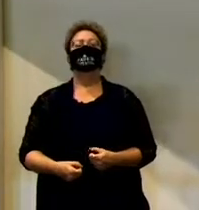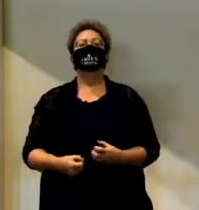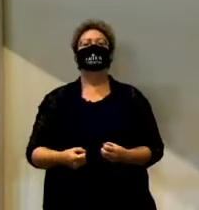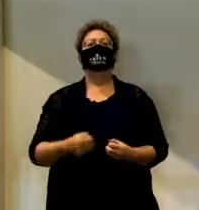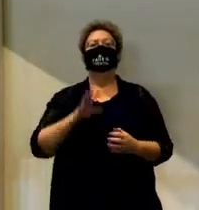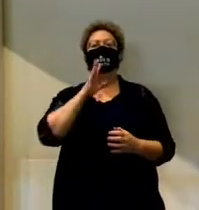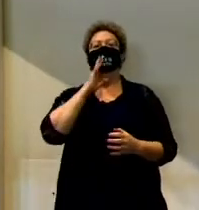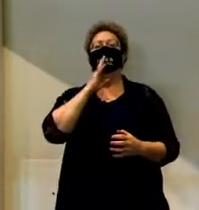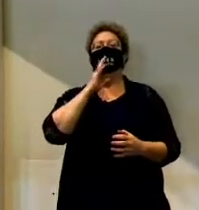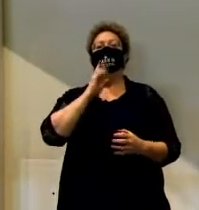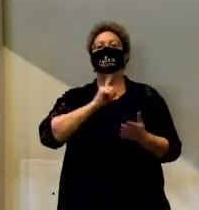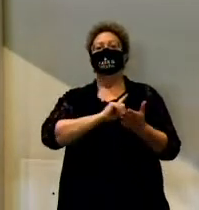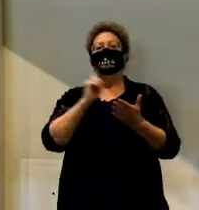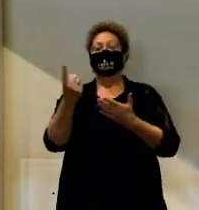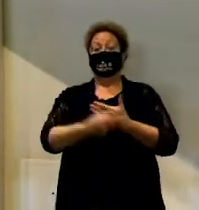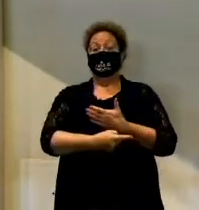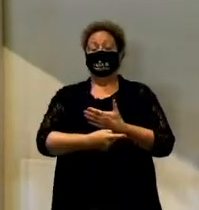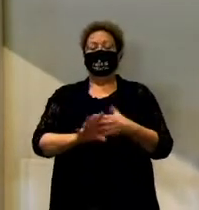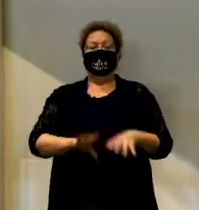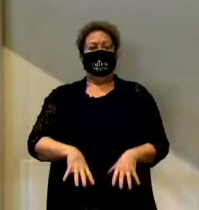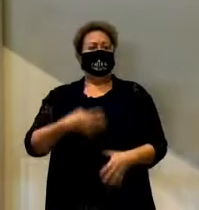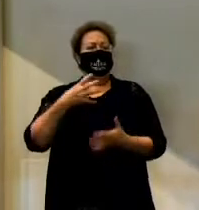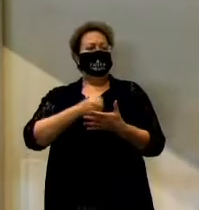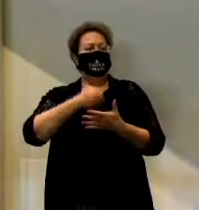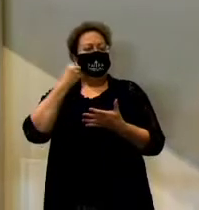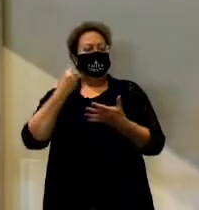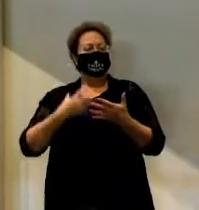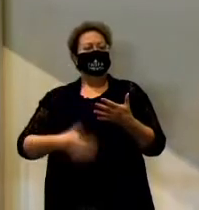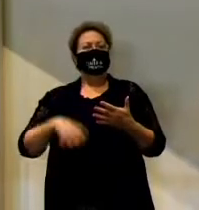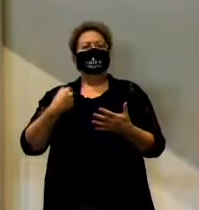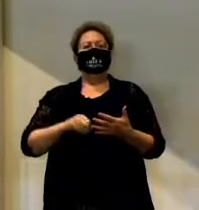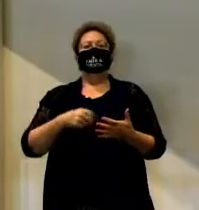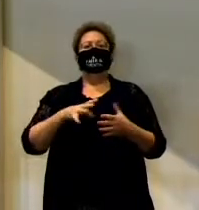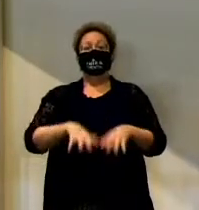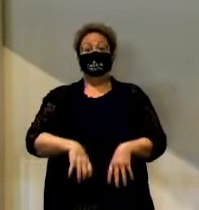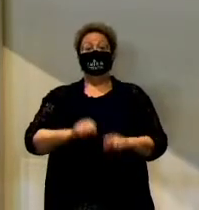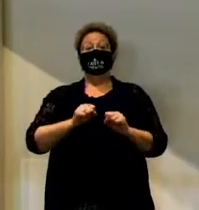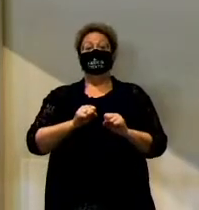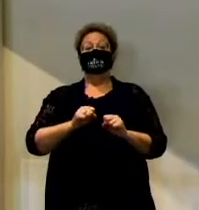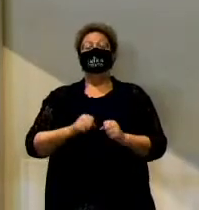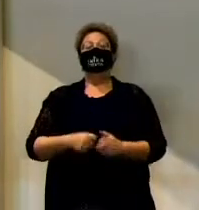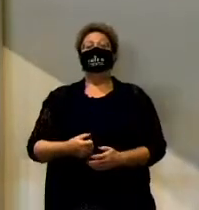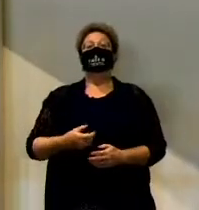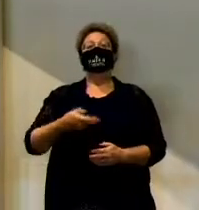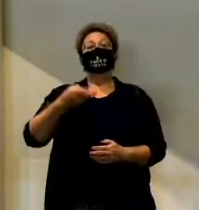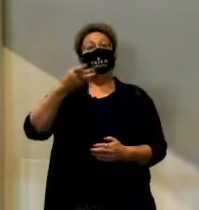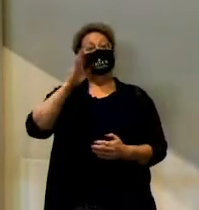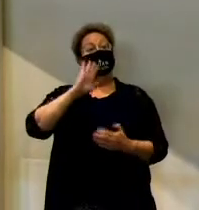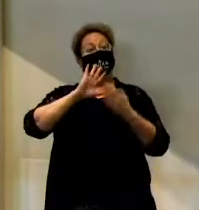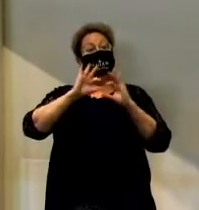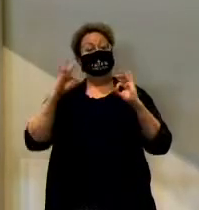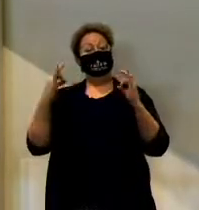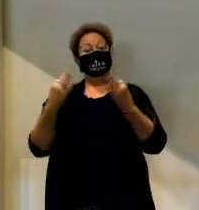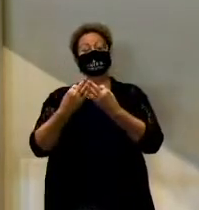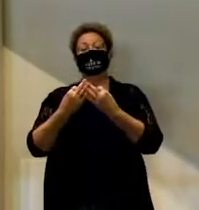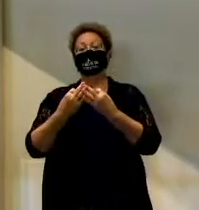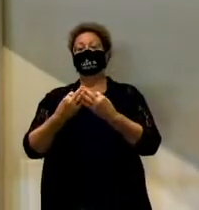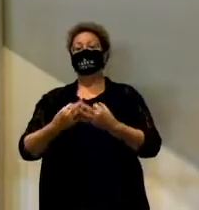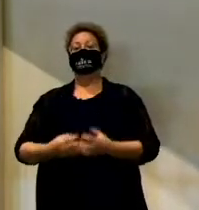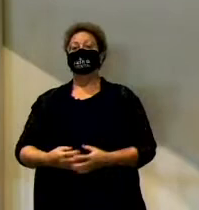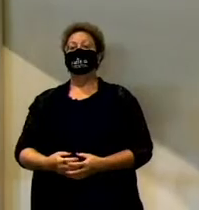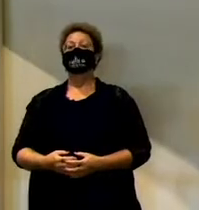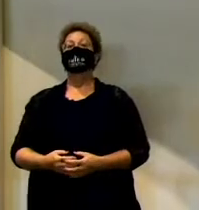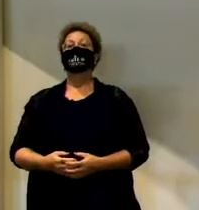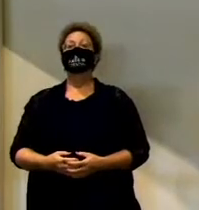was for God to adopt us as his children. But what I want to do today as I close with this message is I want to bring time and eternity